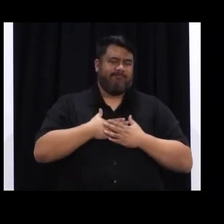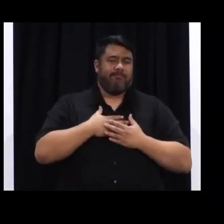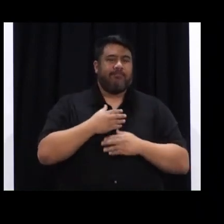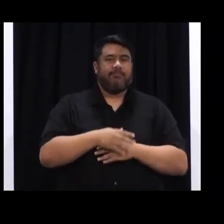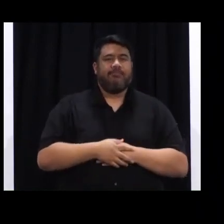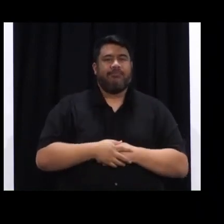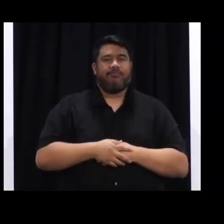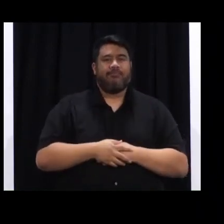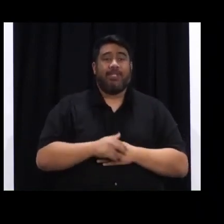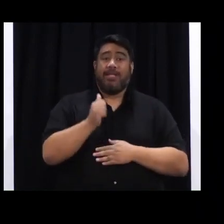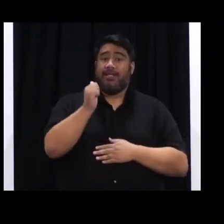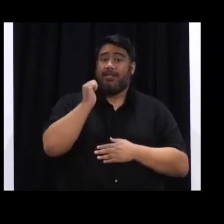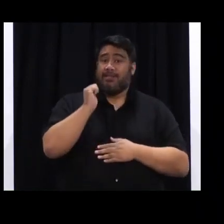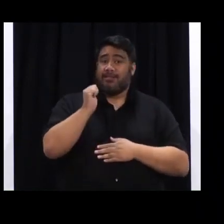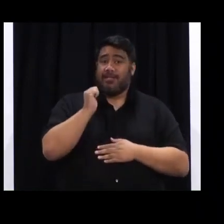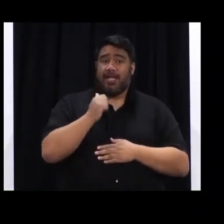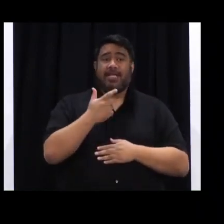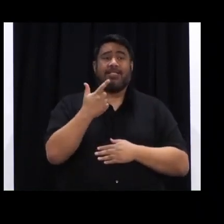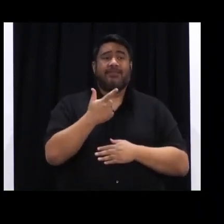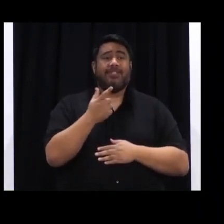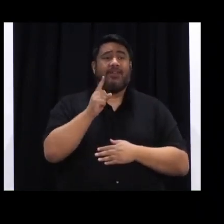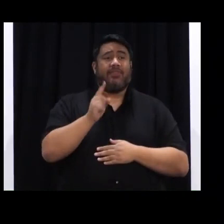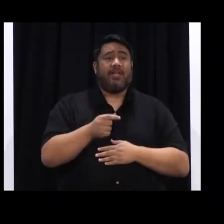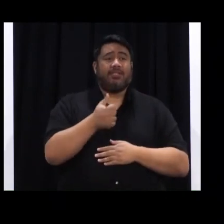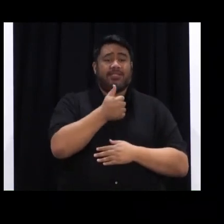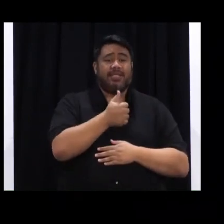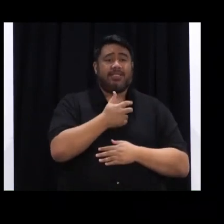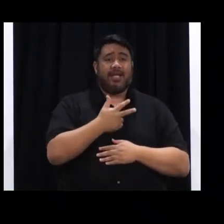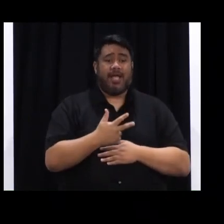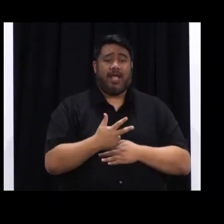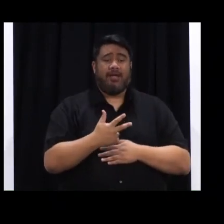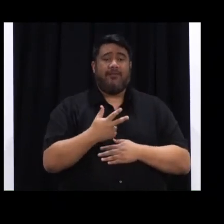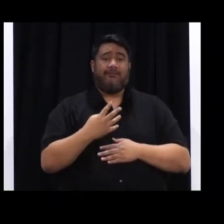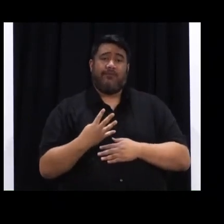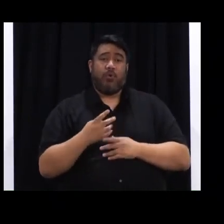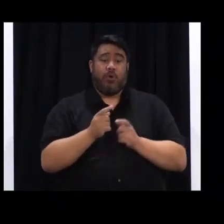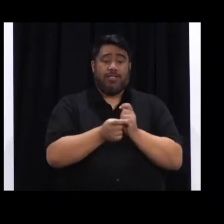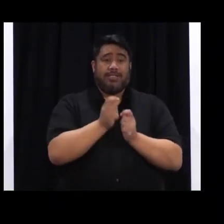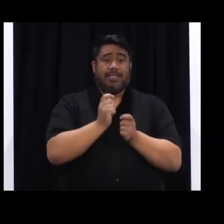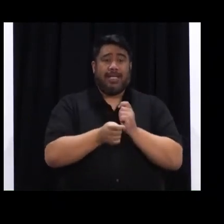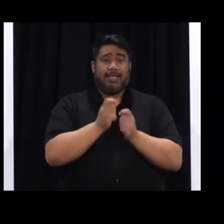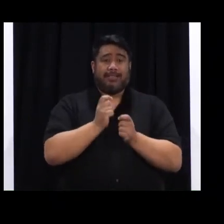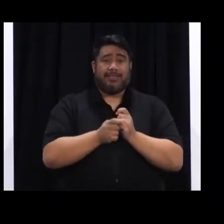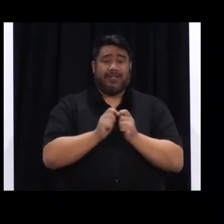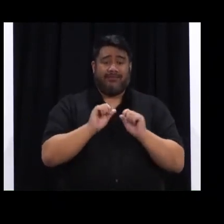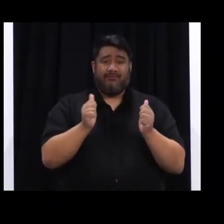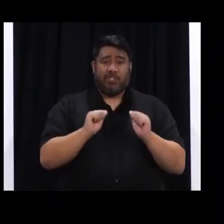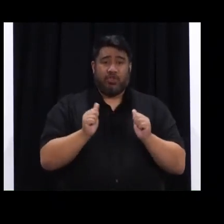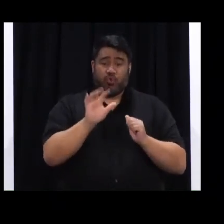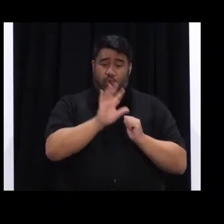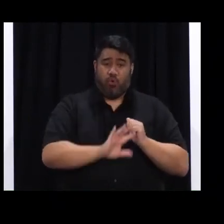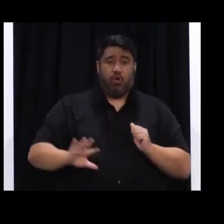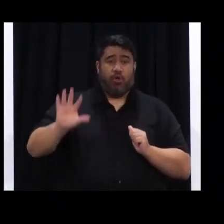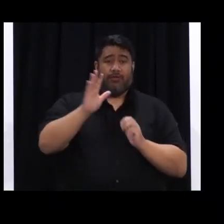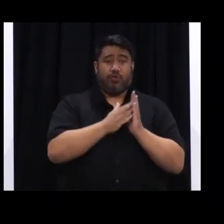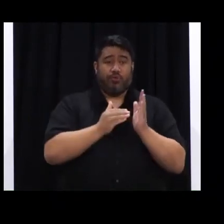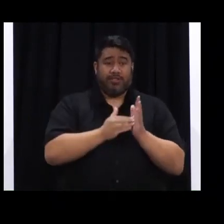Pleasingly, yesterday there were 17,684 tests processed across the motu, and 8